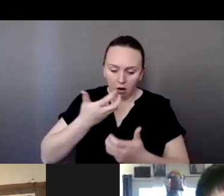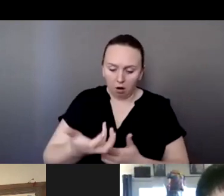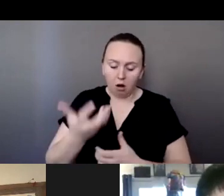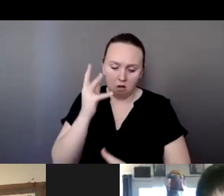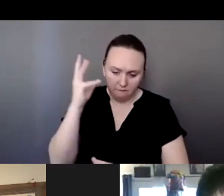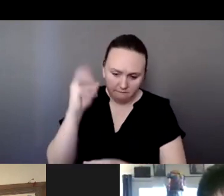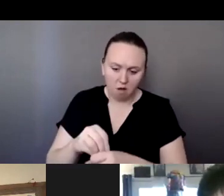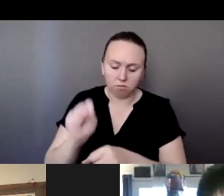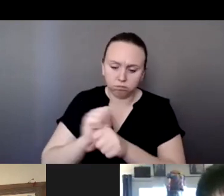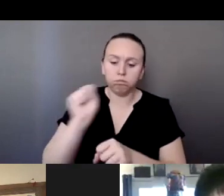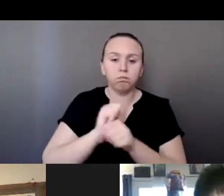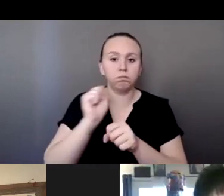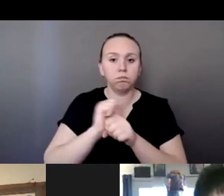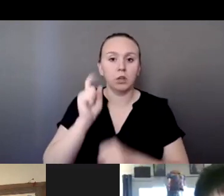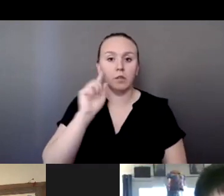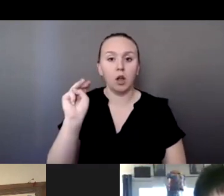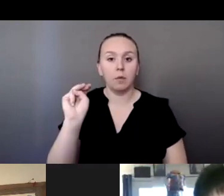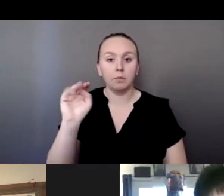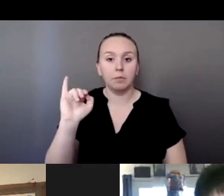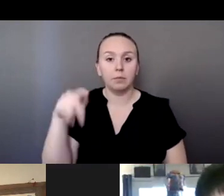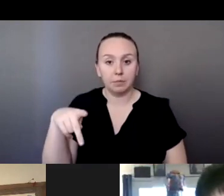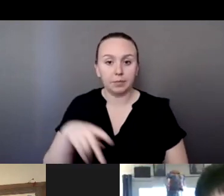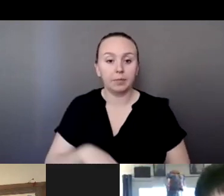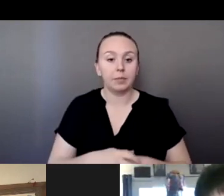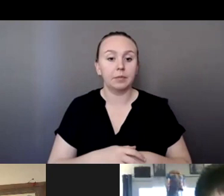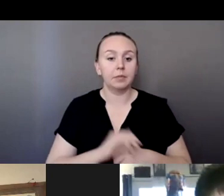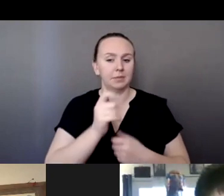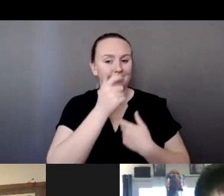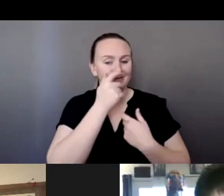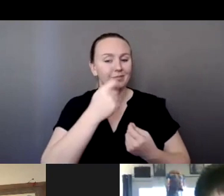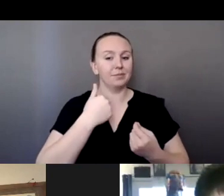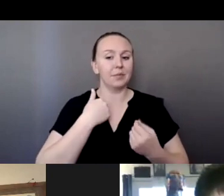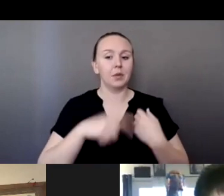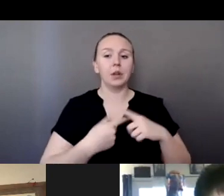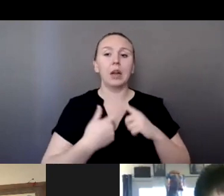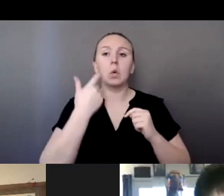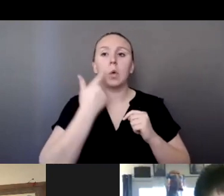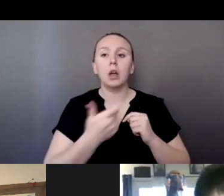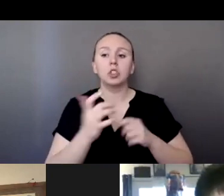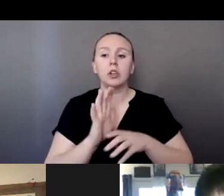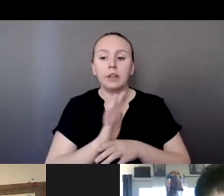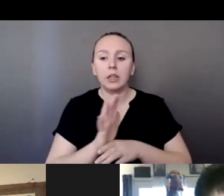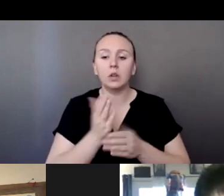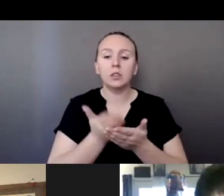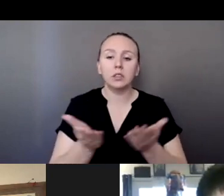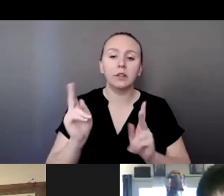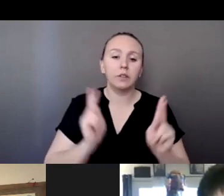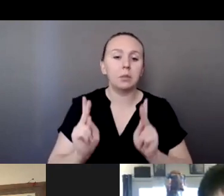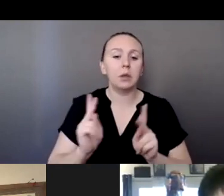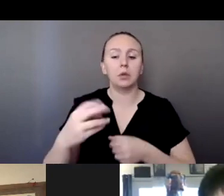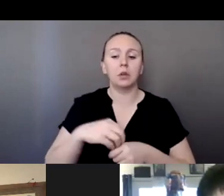It interested me when I would watch videos and stuff of people in the Indian